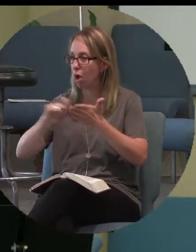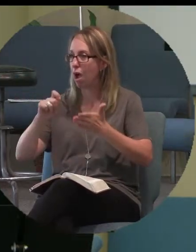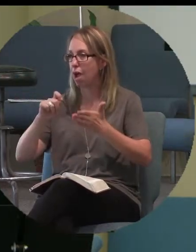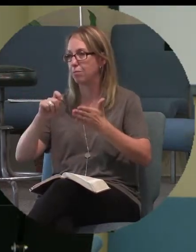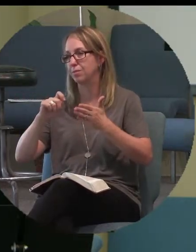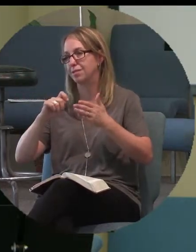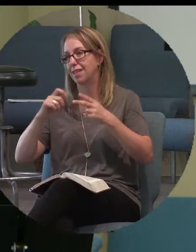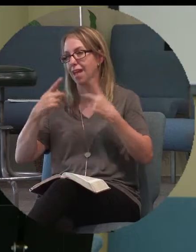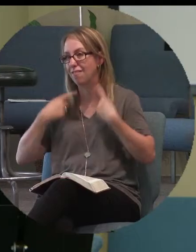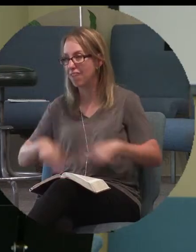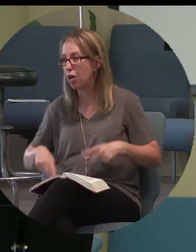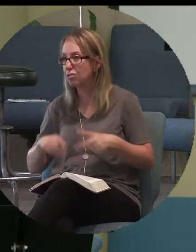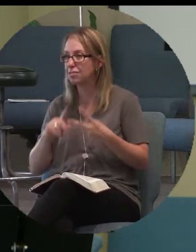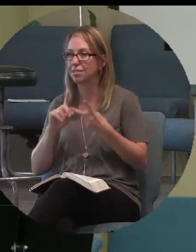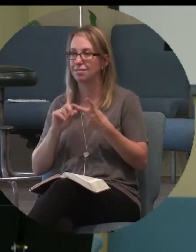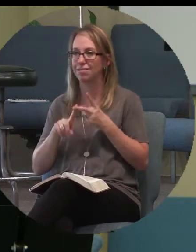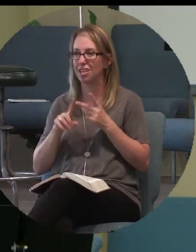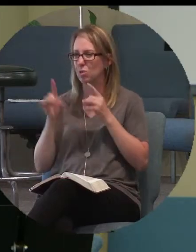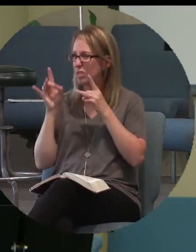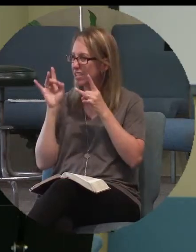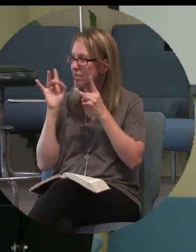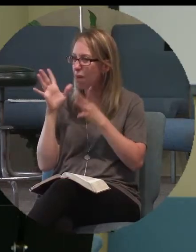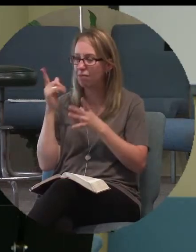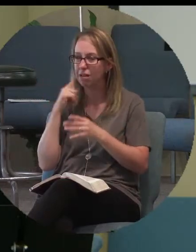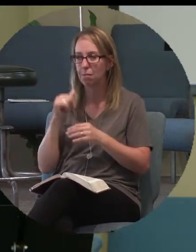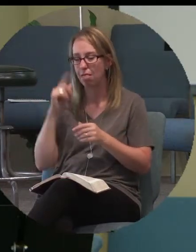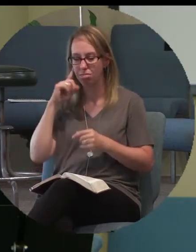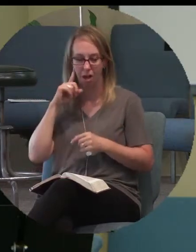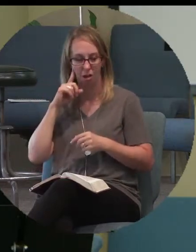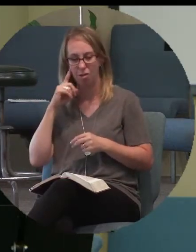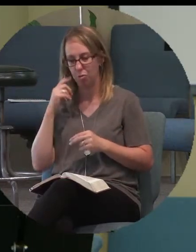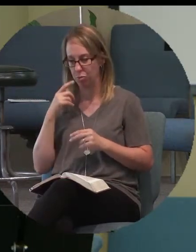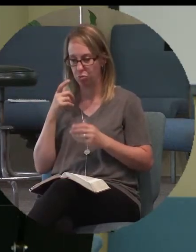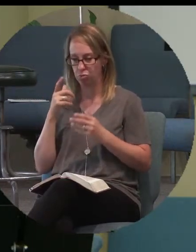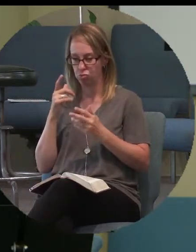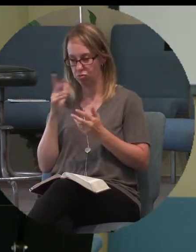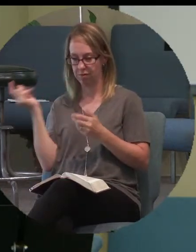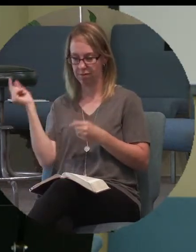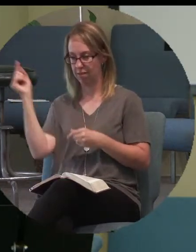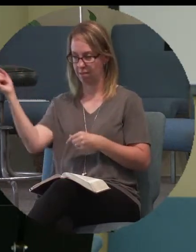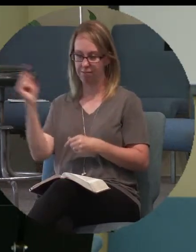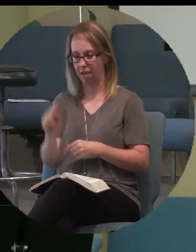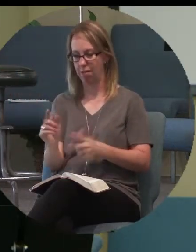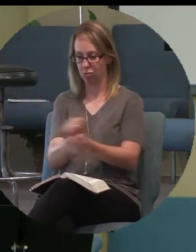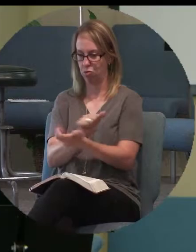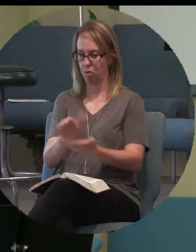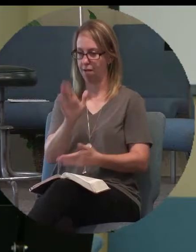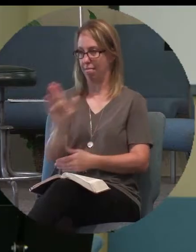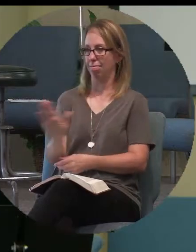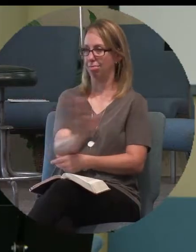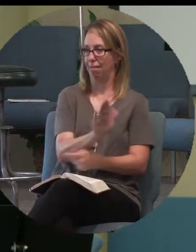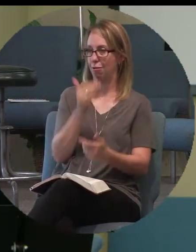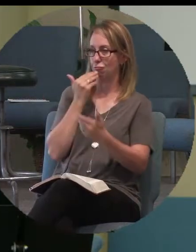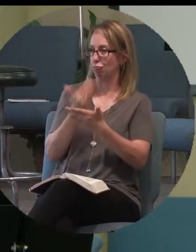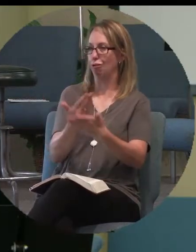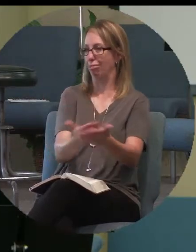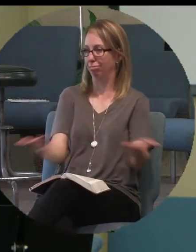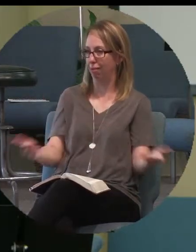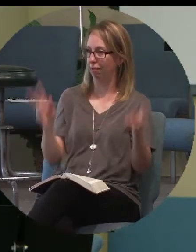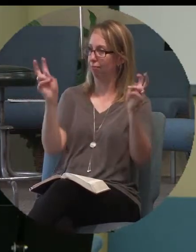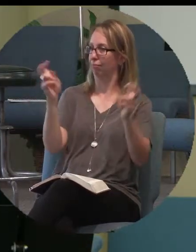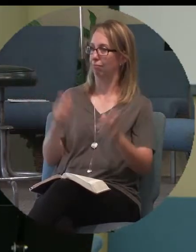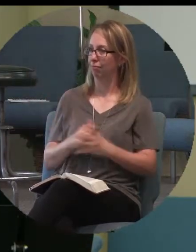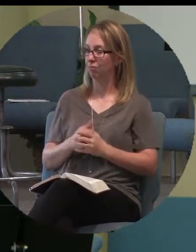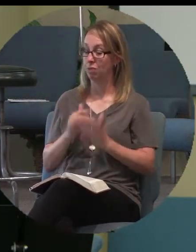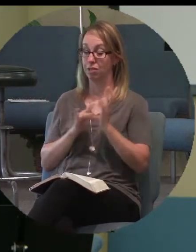that despised him, that thought he'd come to ruin their good thing. And as Jesus was taking that journey